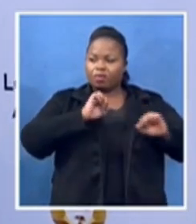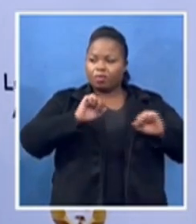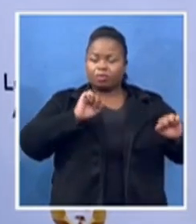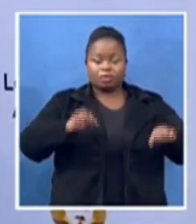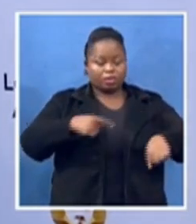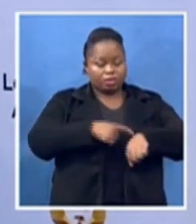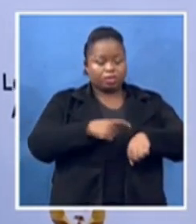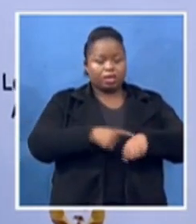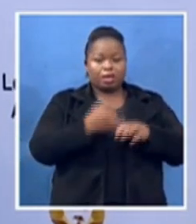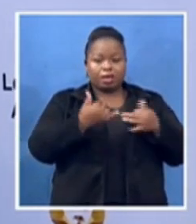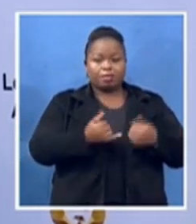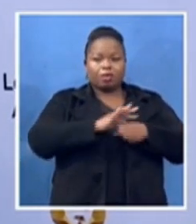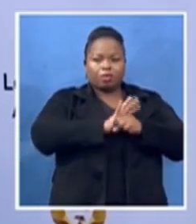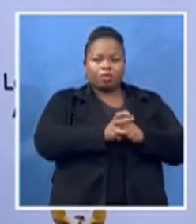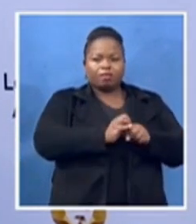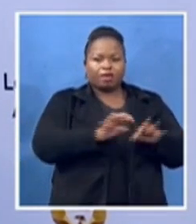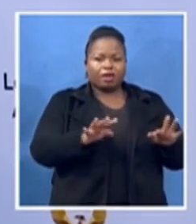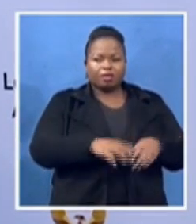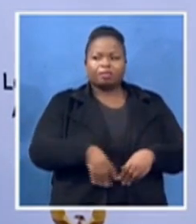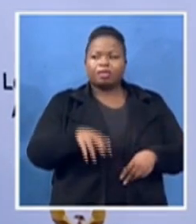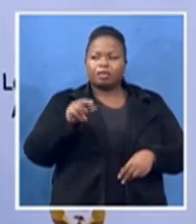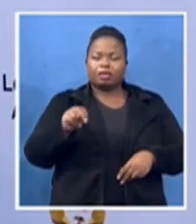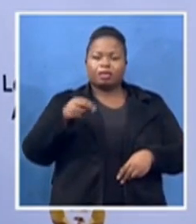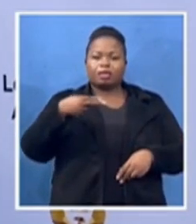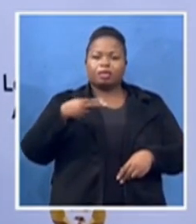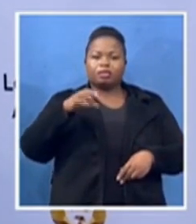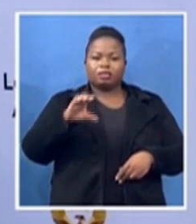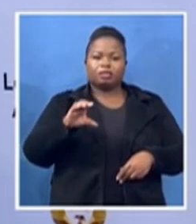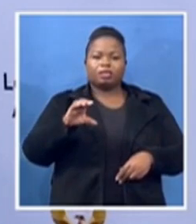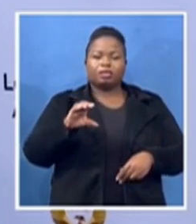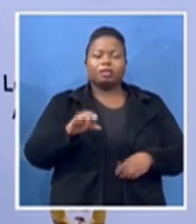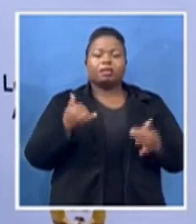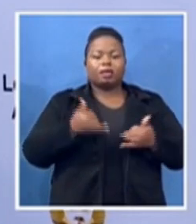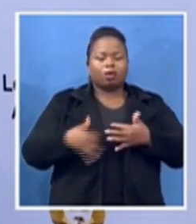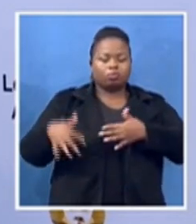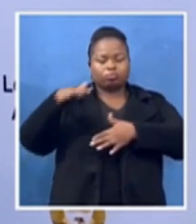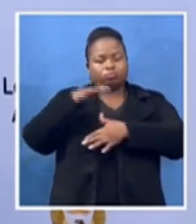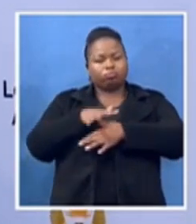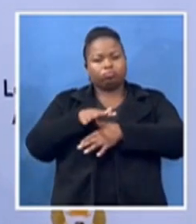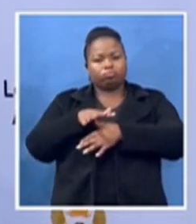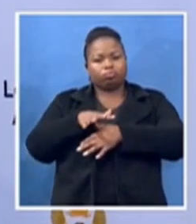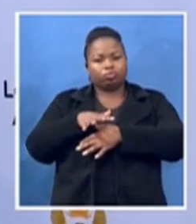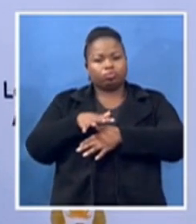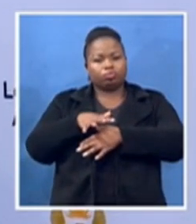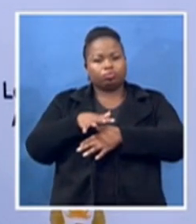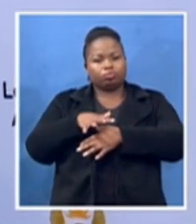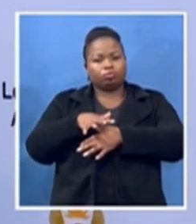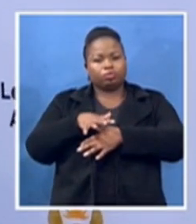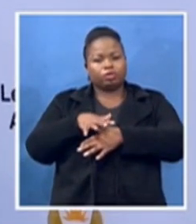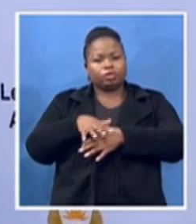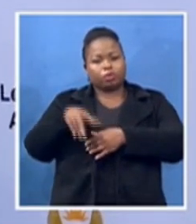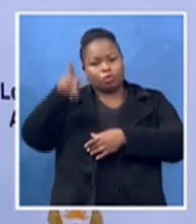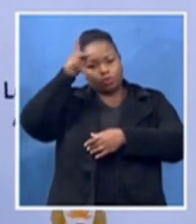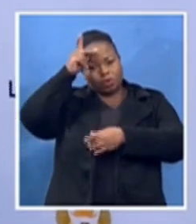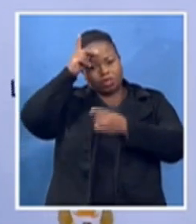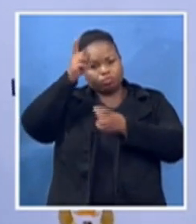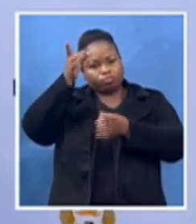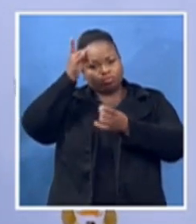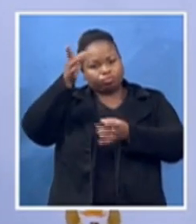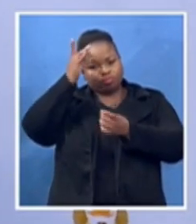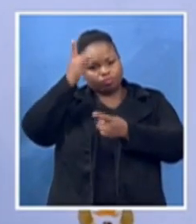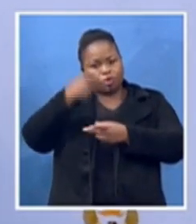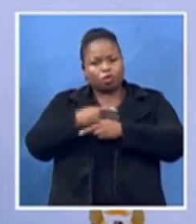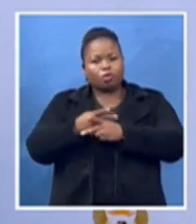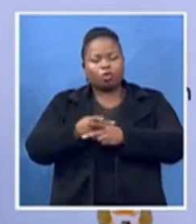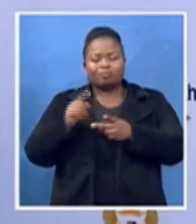prioritized prioritized knowledge production accessing all people people of our